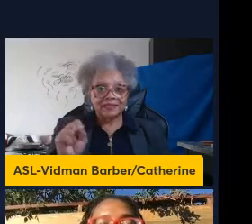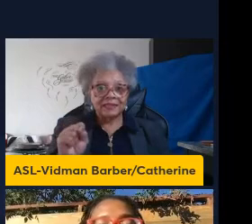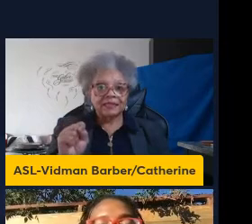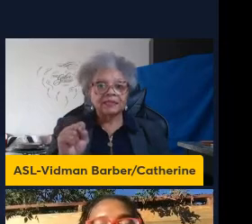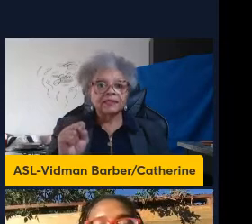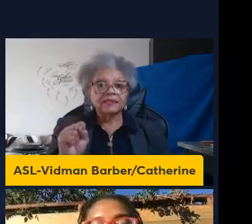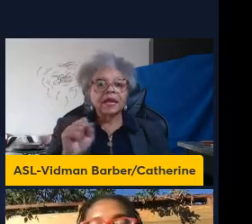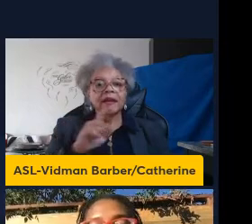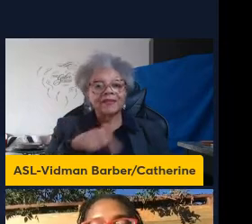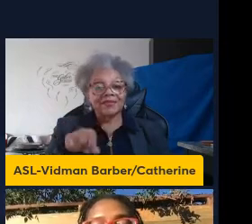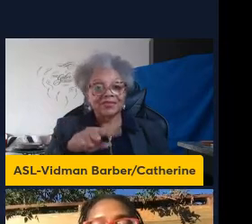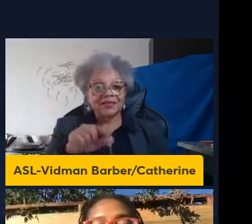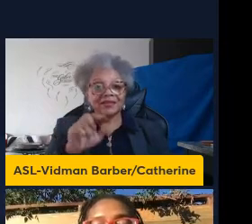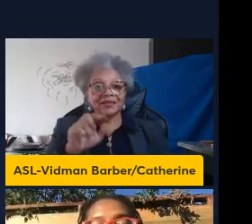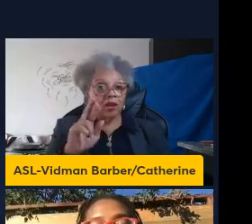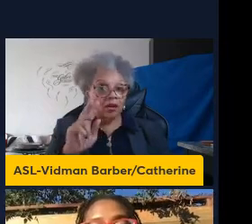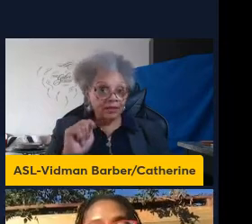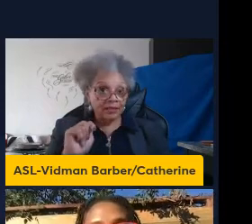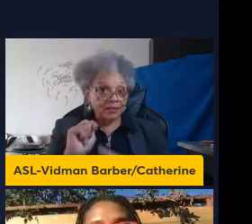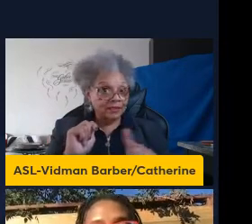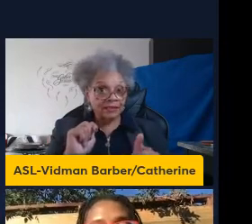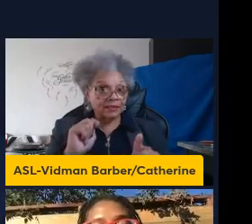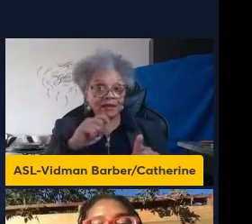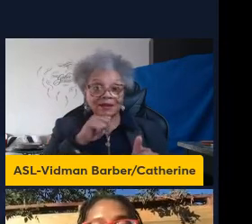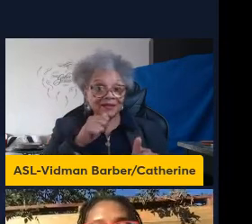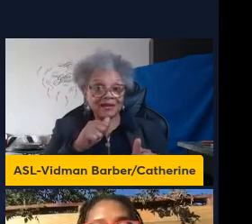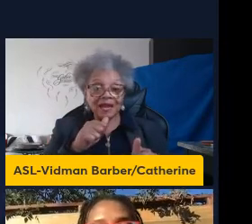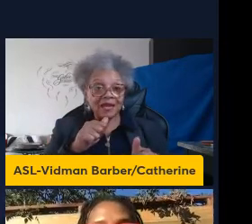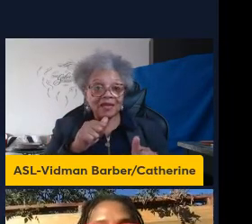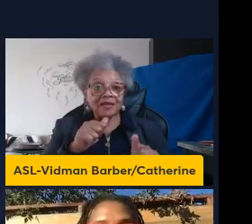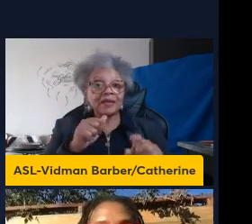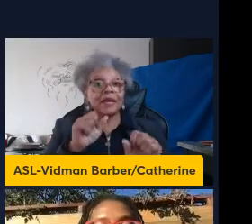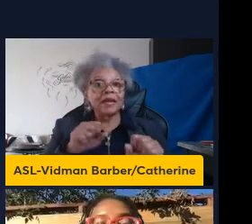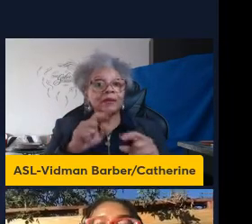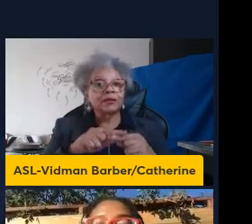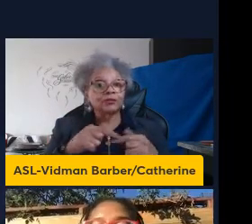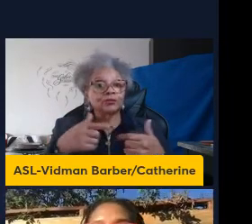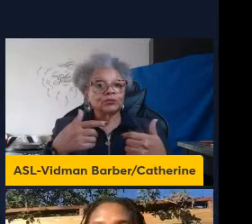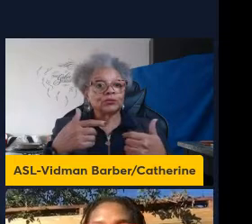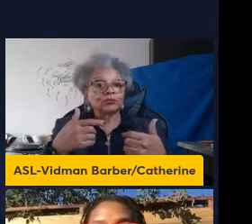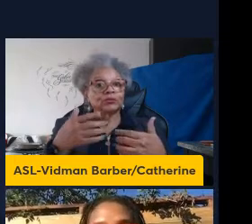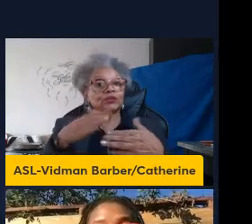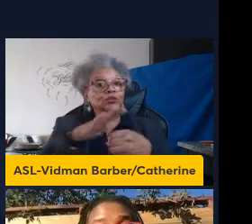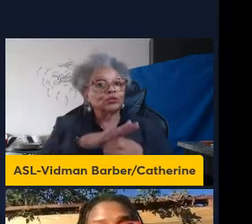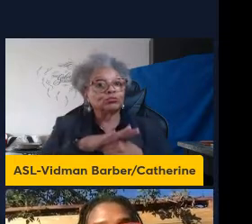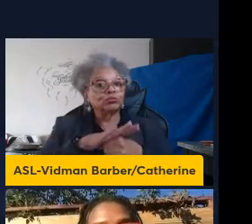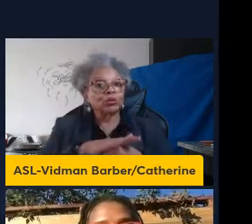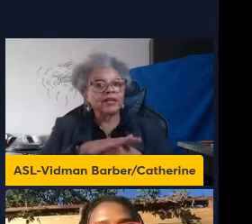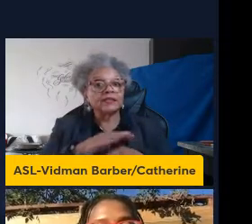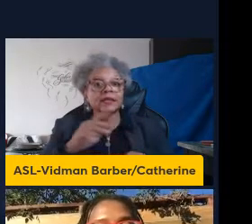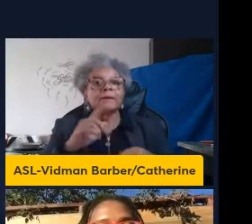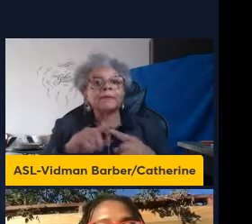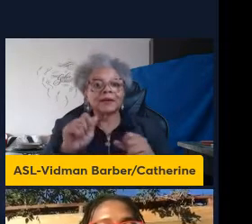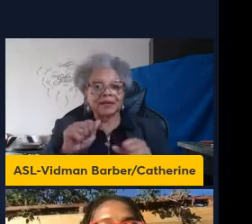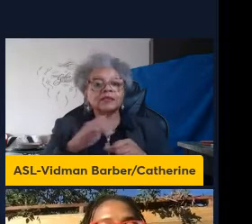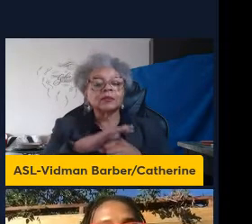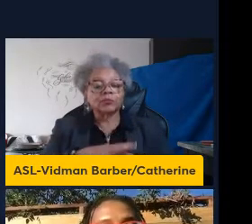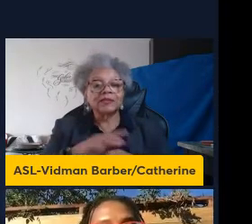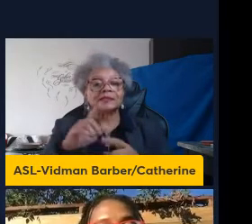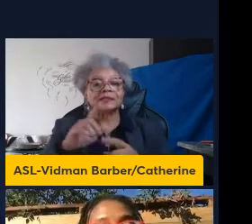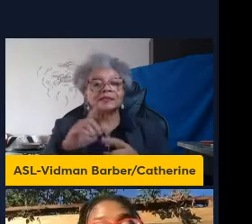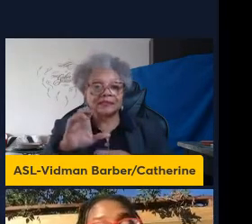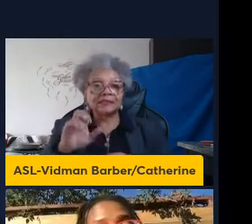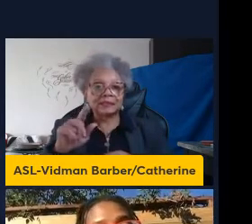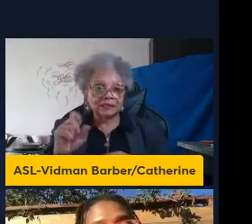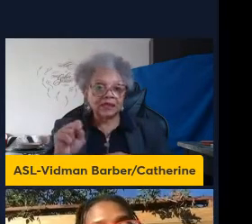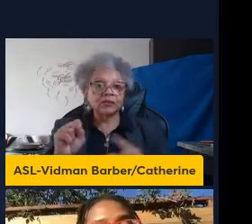these antiviral therapies are not capable of suppressing macrophage inflammation while they can suppress side of T cells. And so, these